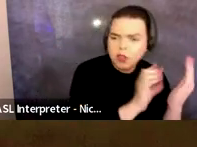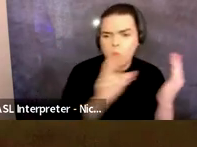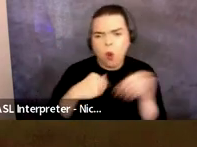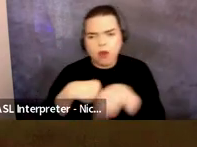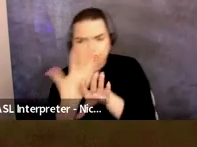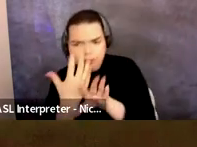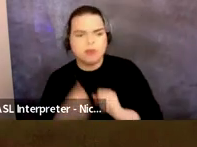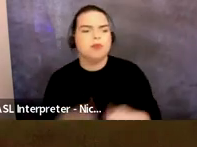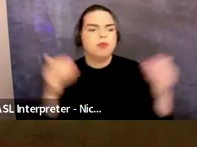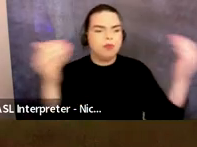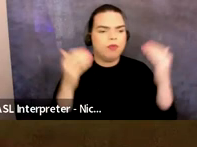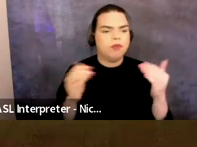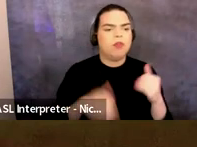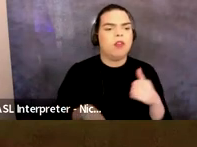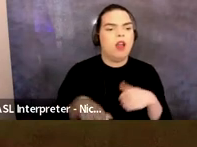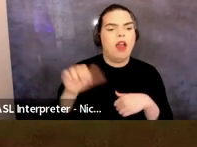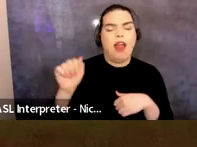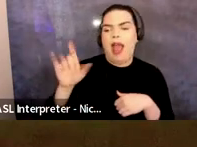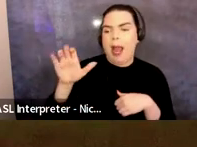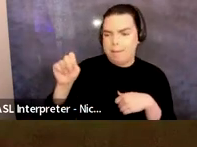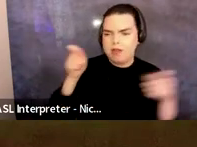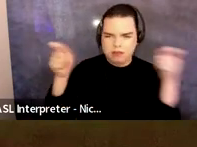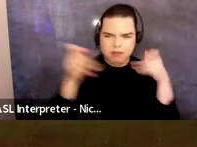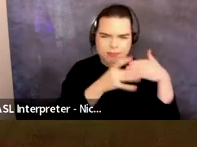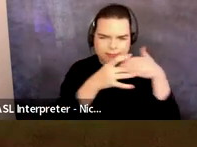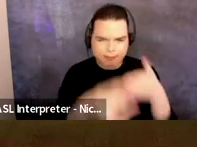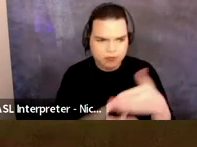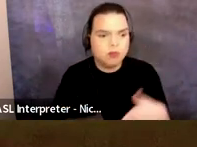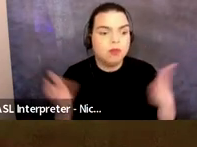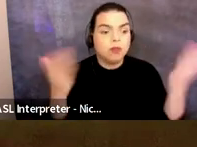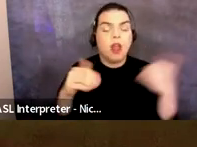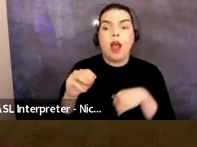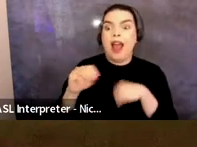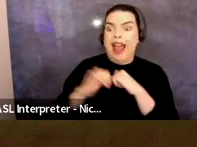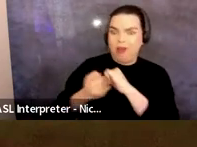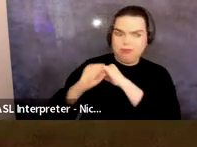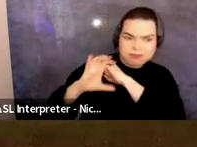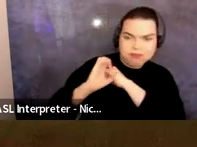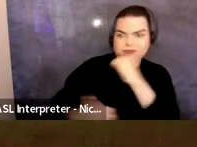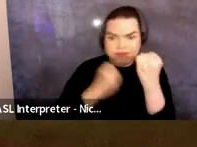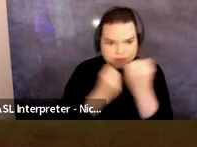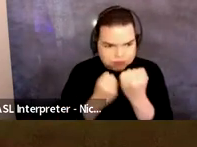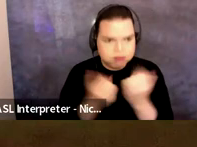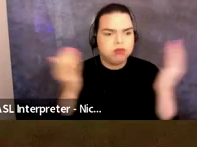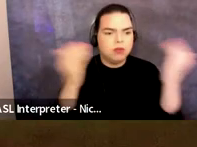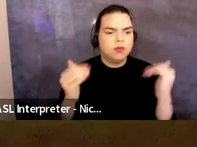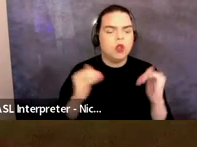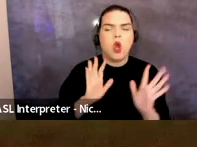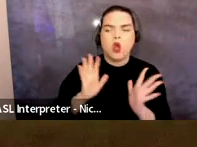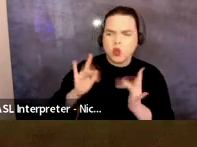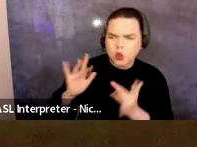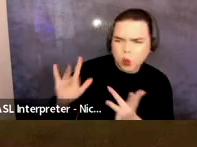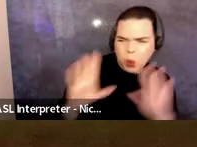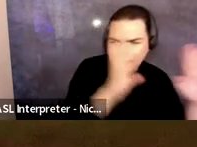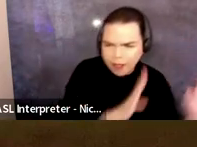marketplace advocacy, core planning assistance, leveraging of additional funds for the project, and